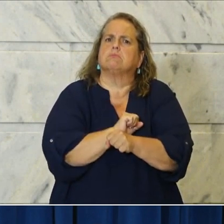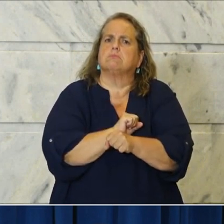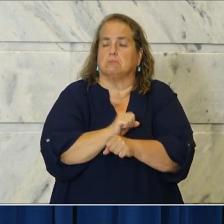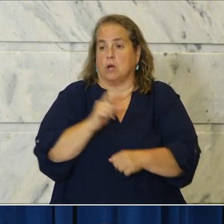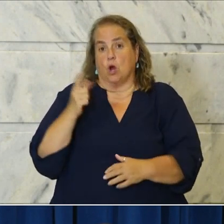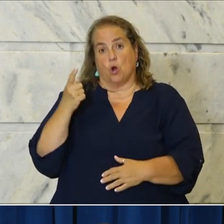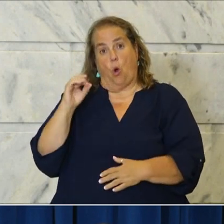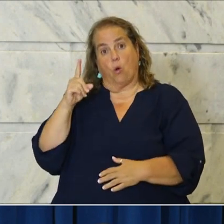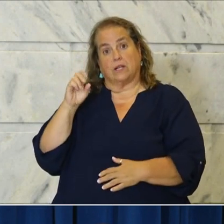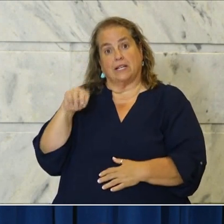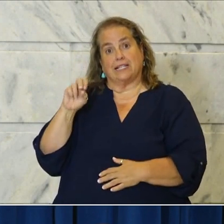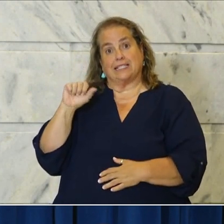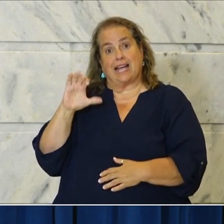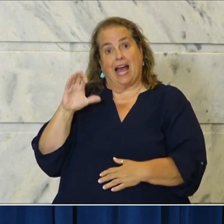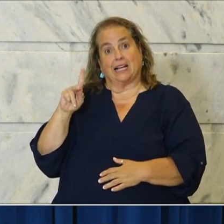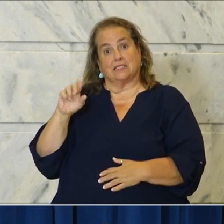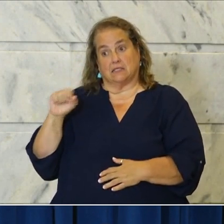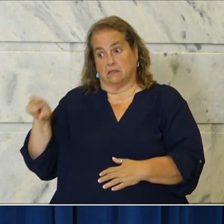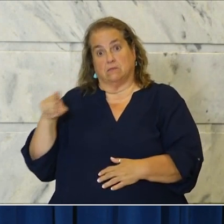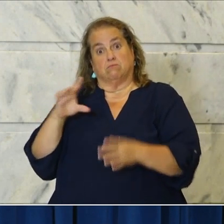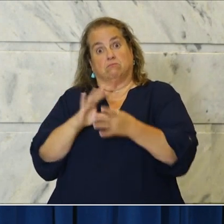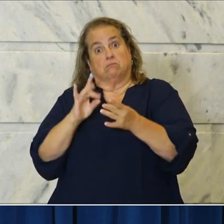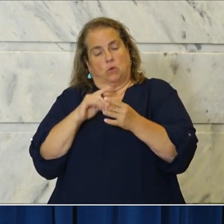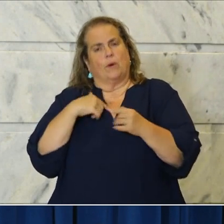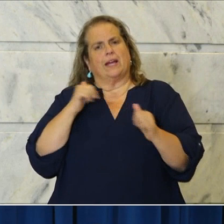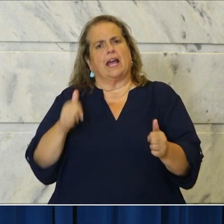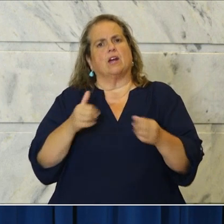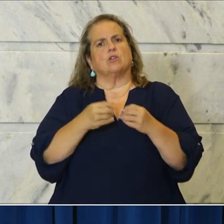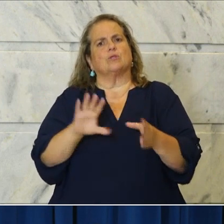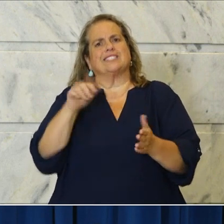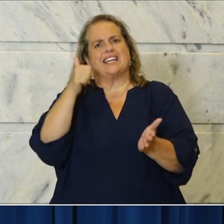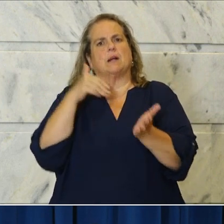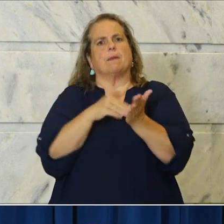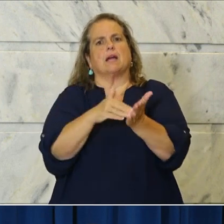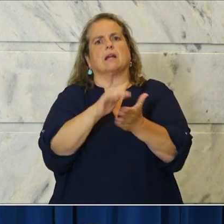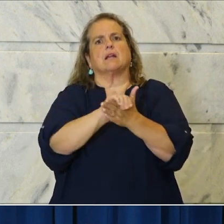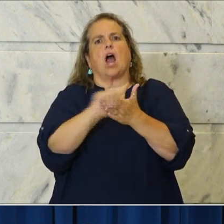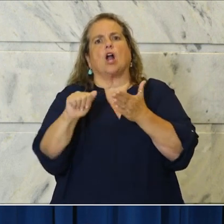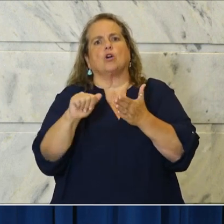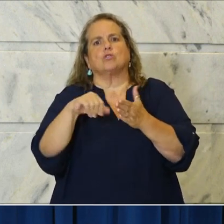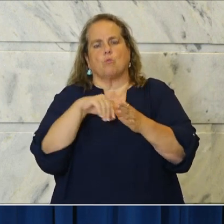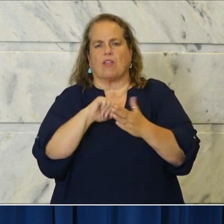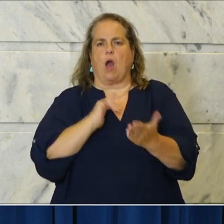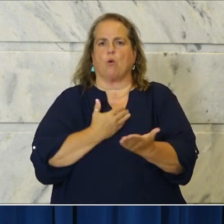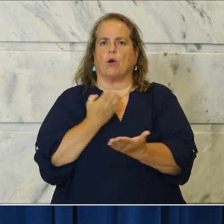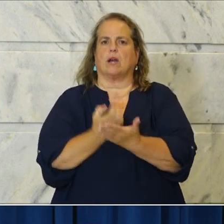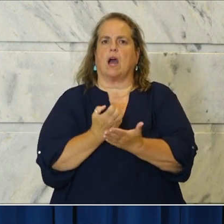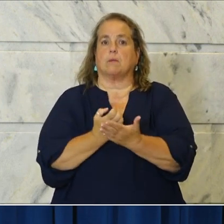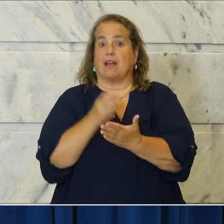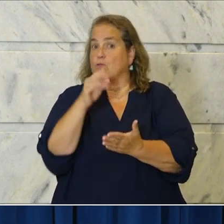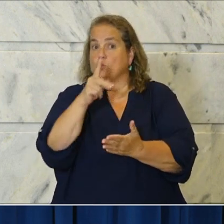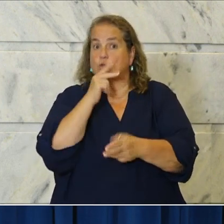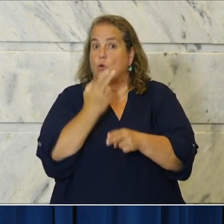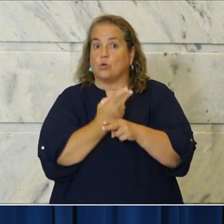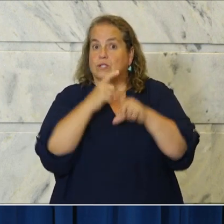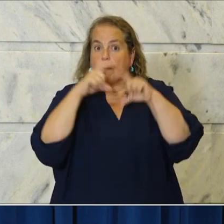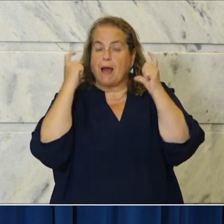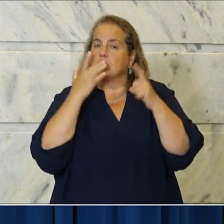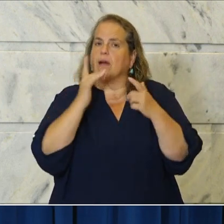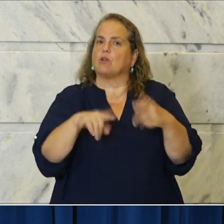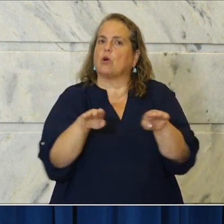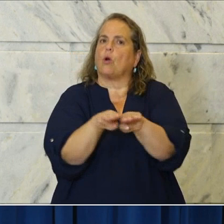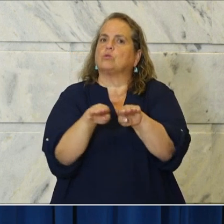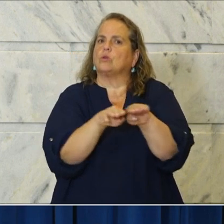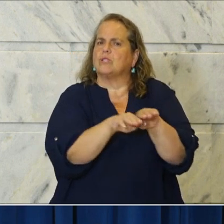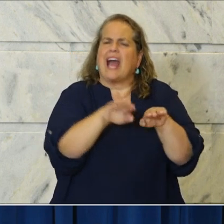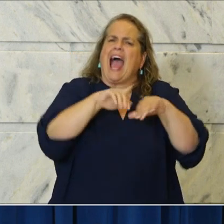our economy and that's just from not wearing masks. Once you plow everything else on top of that. I don't see how we